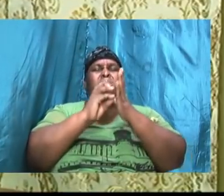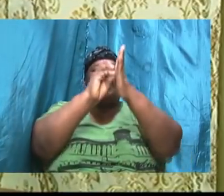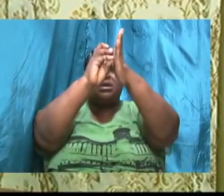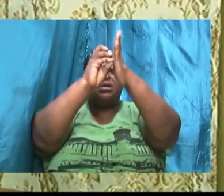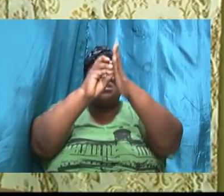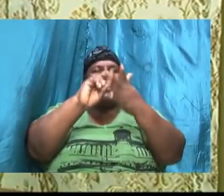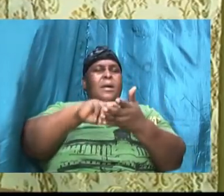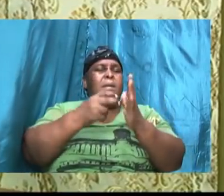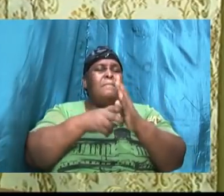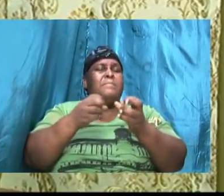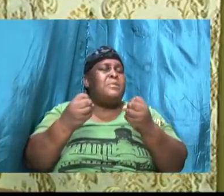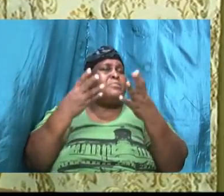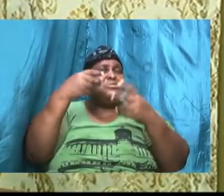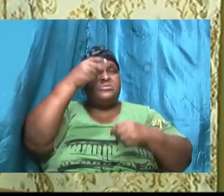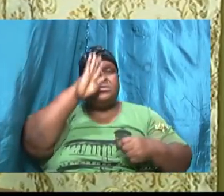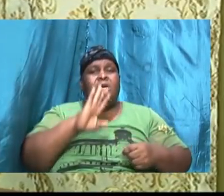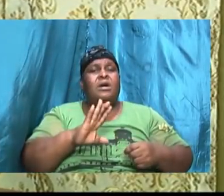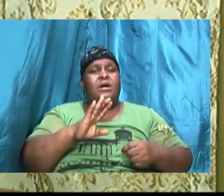you also